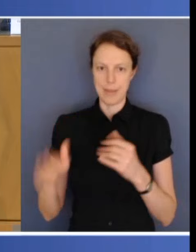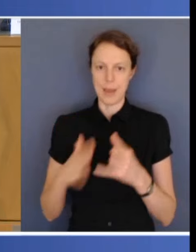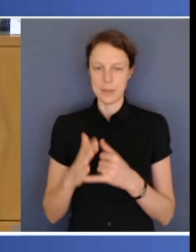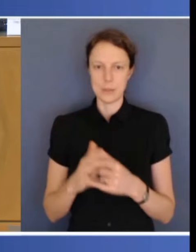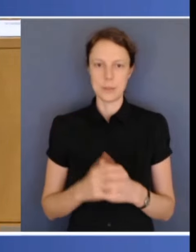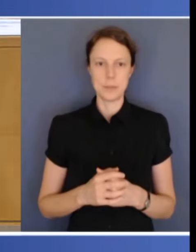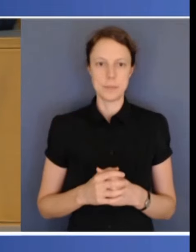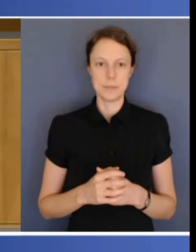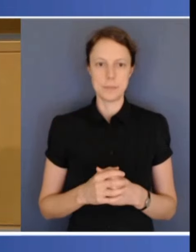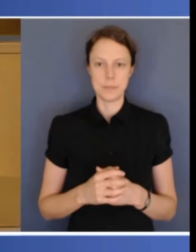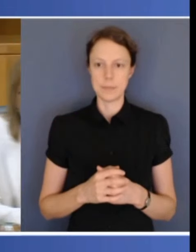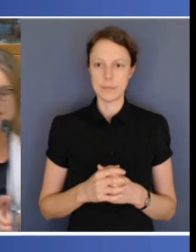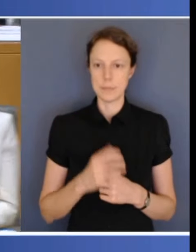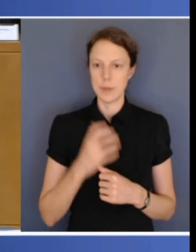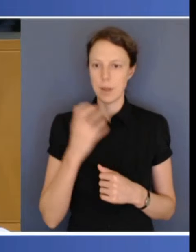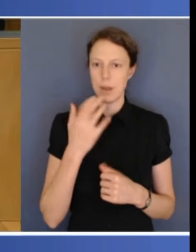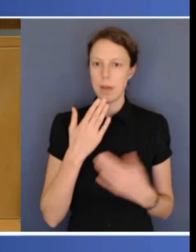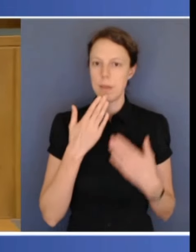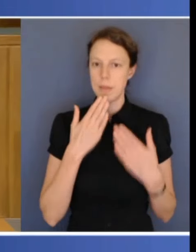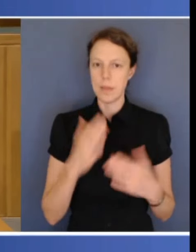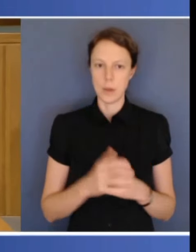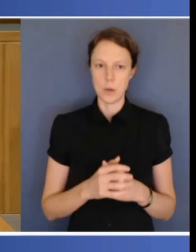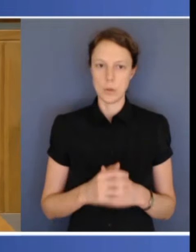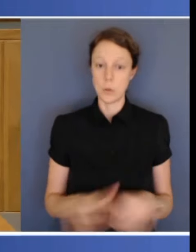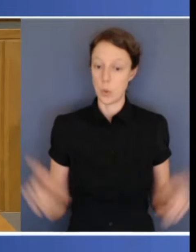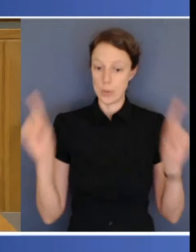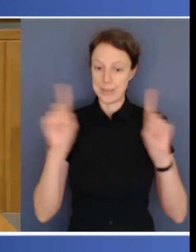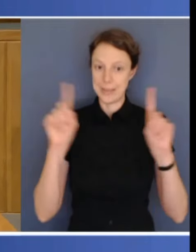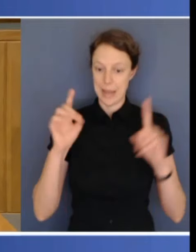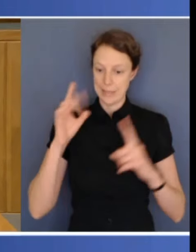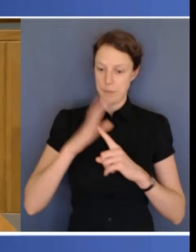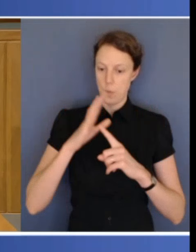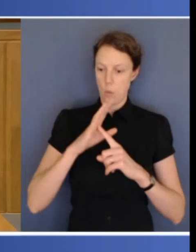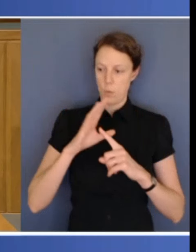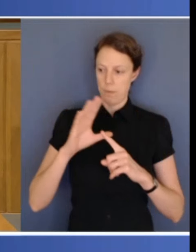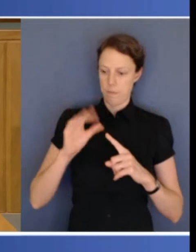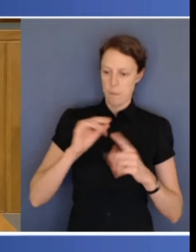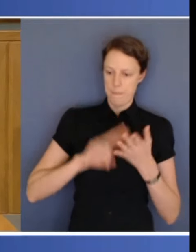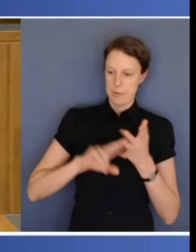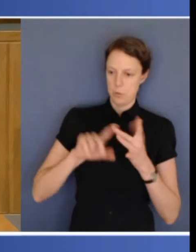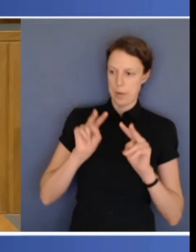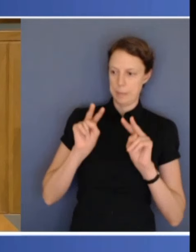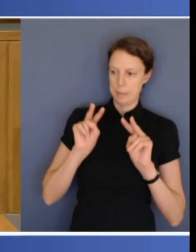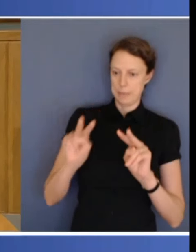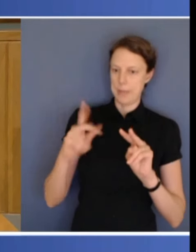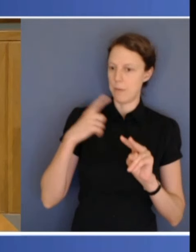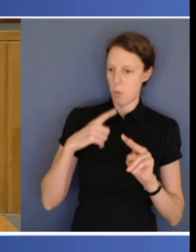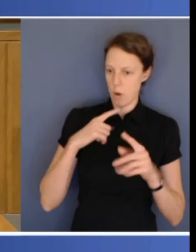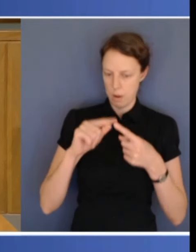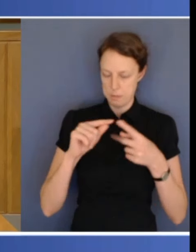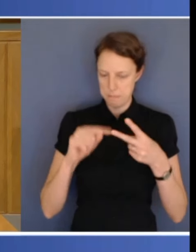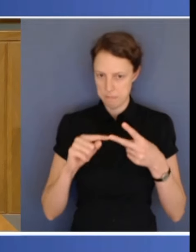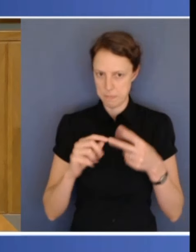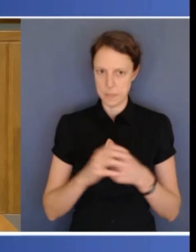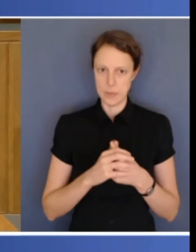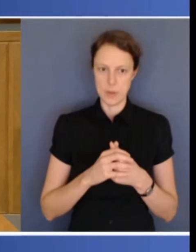No, thank you. So today's been important from Victoria's perspective for a couple of key reasons, and the Prime Minister went to this in